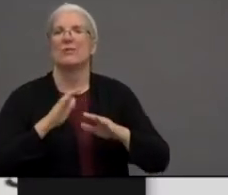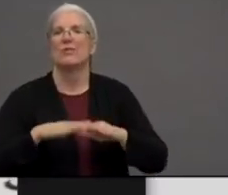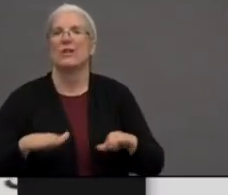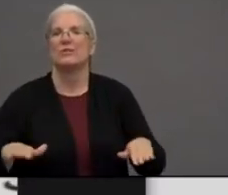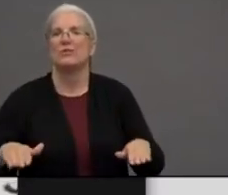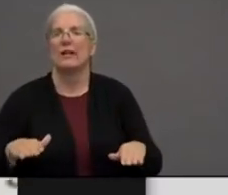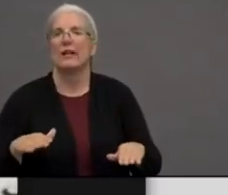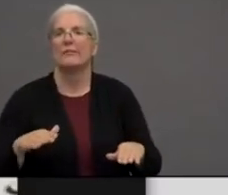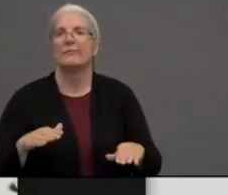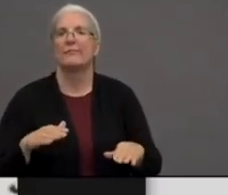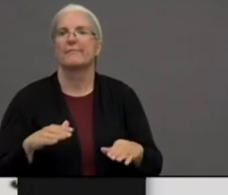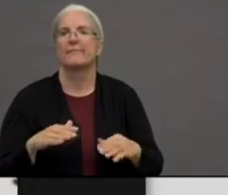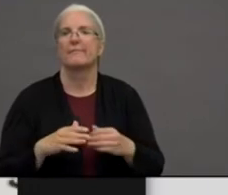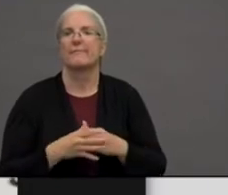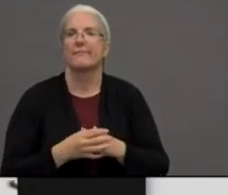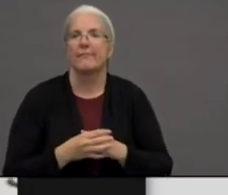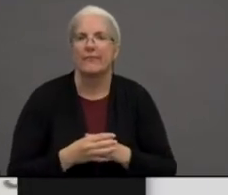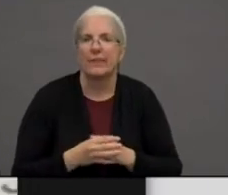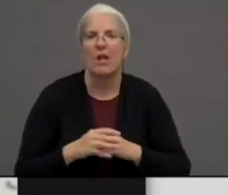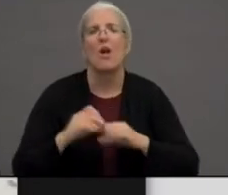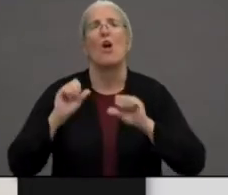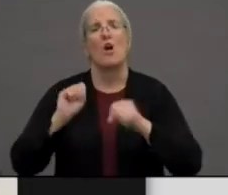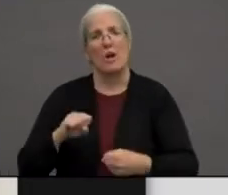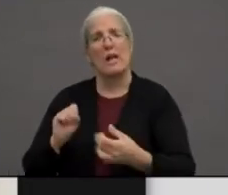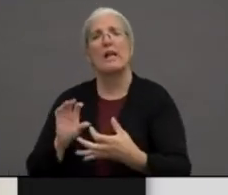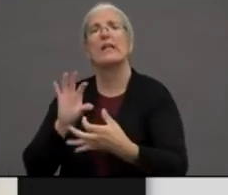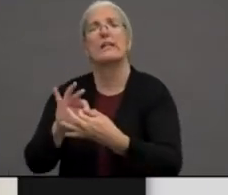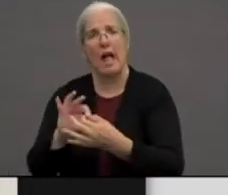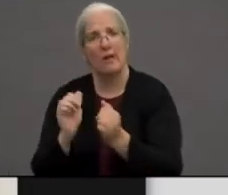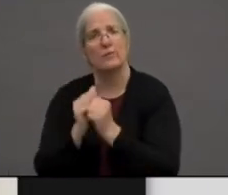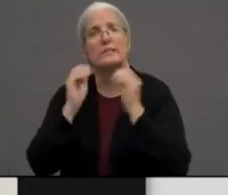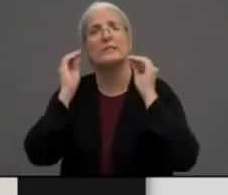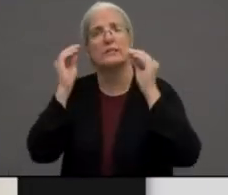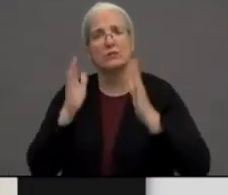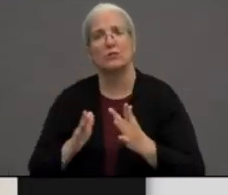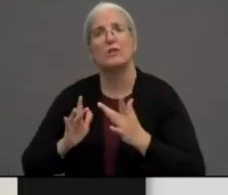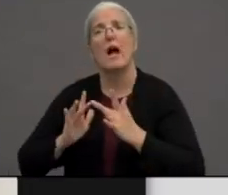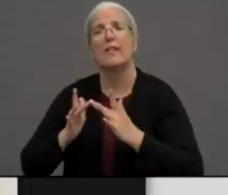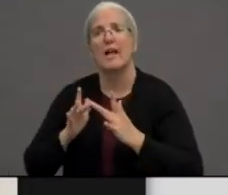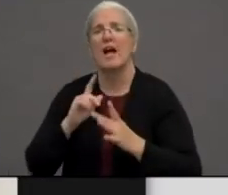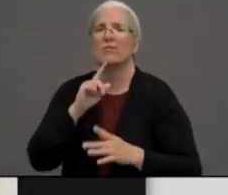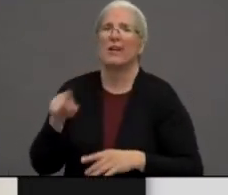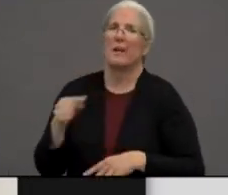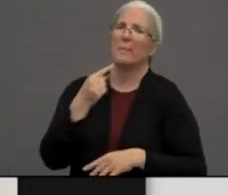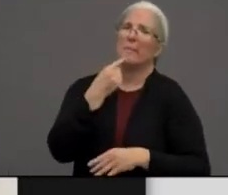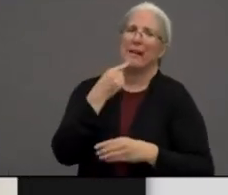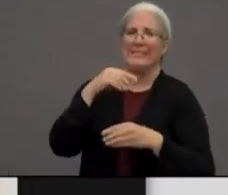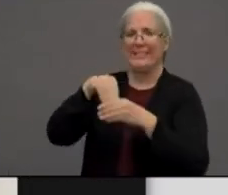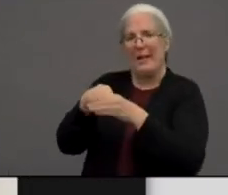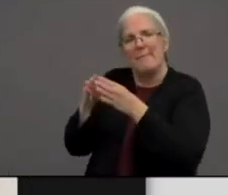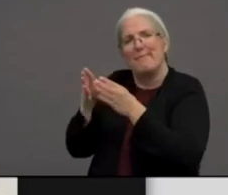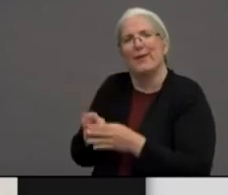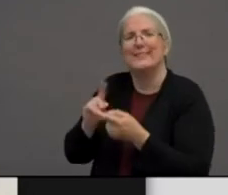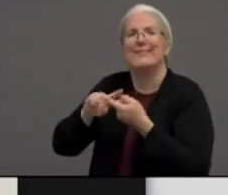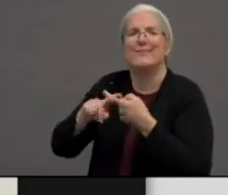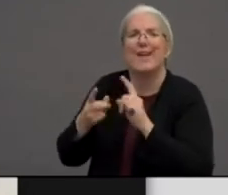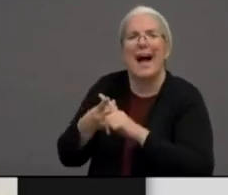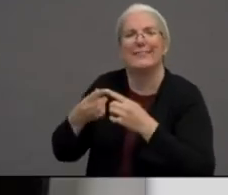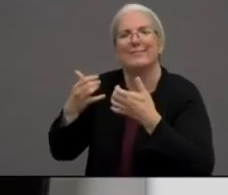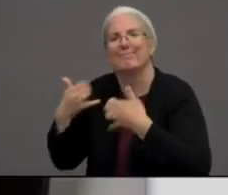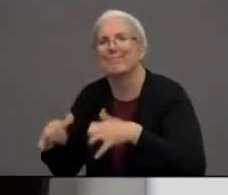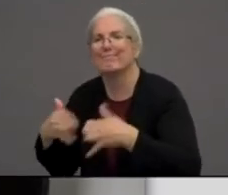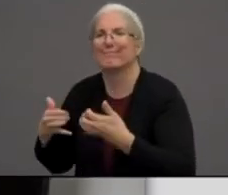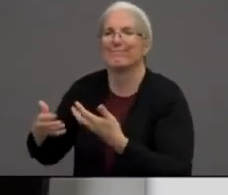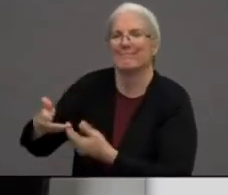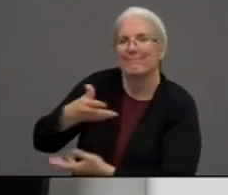connect with their teachers. They do miss their friends, but then they did say to me that they were connecting with them online.